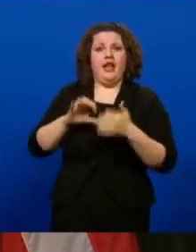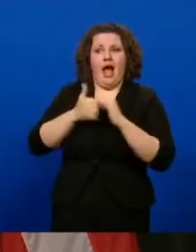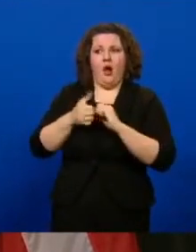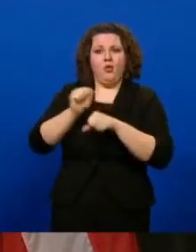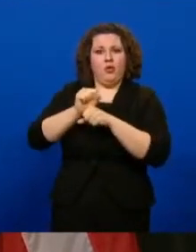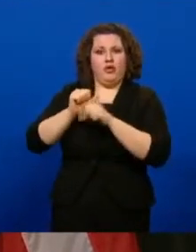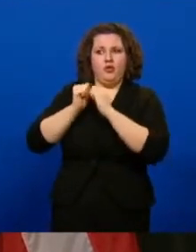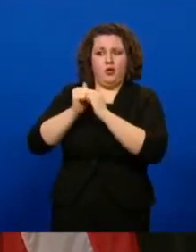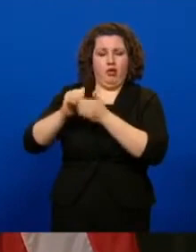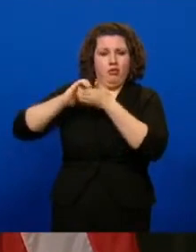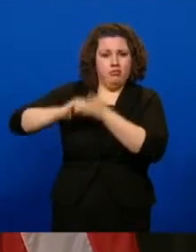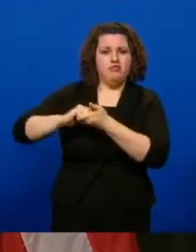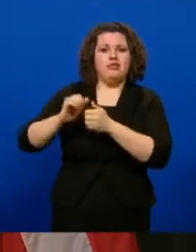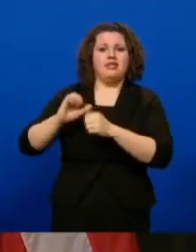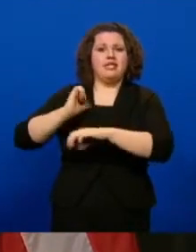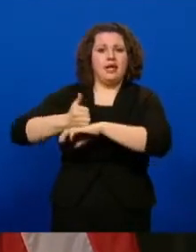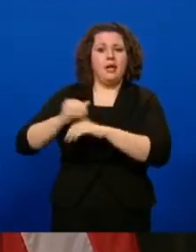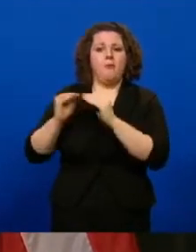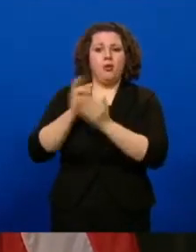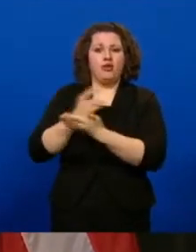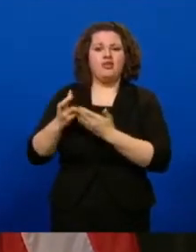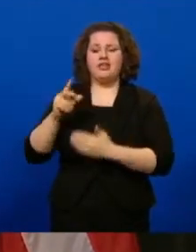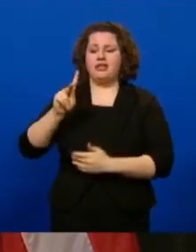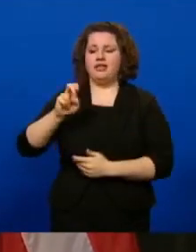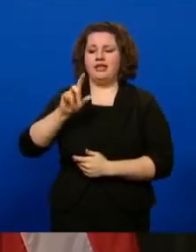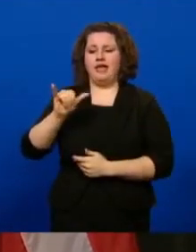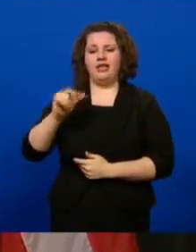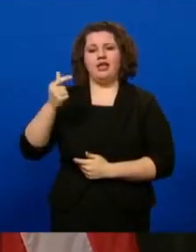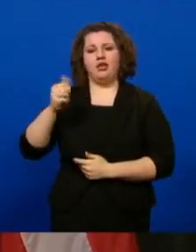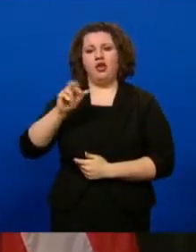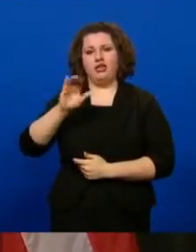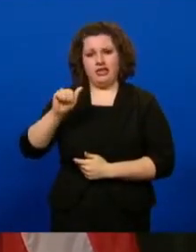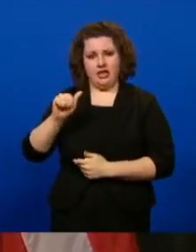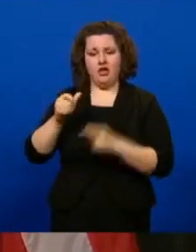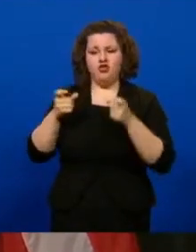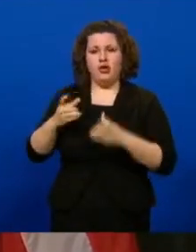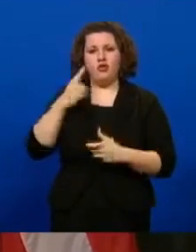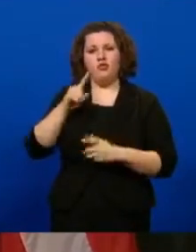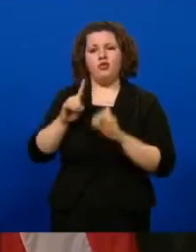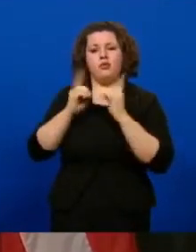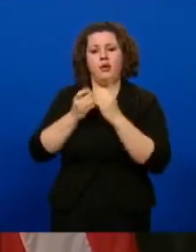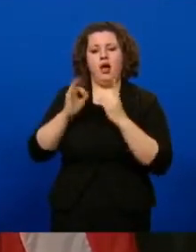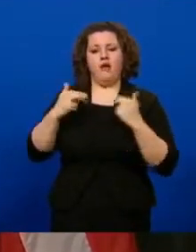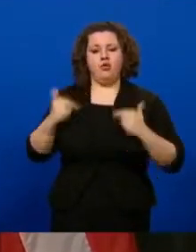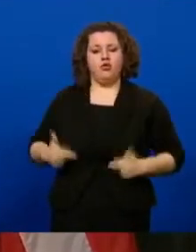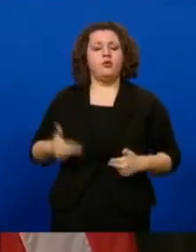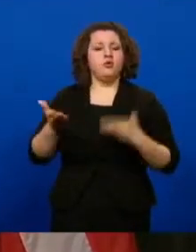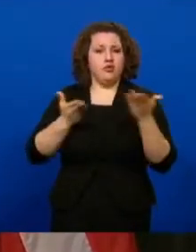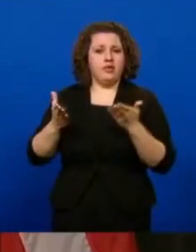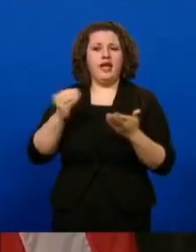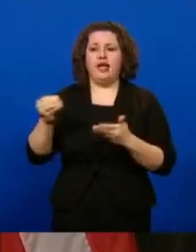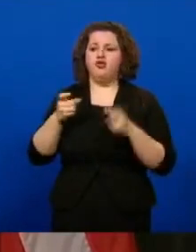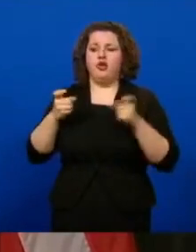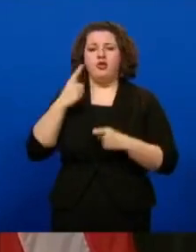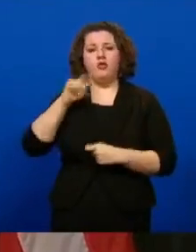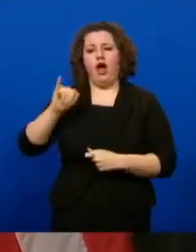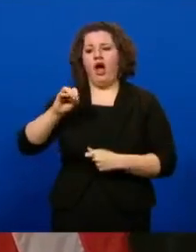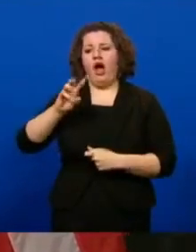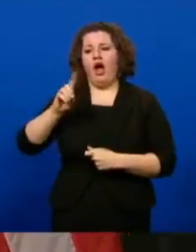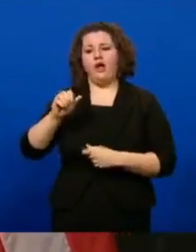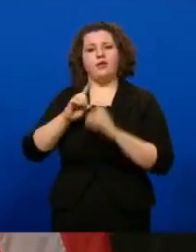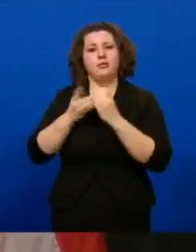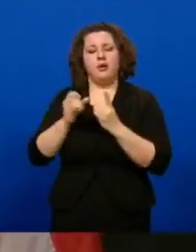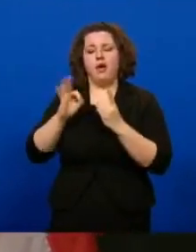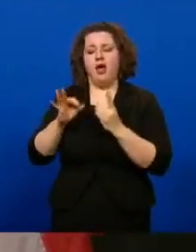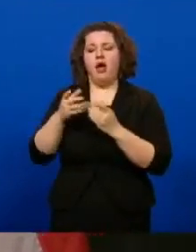standing up additional resources is Kelly Garcia, the Director of the Department of Human Services and the Director of the Iowa Department of Public Health. Kelly?